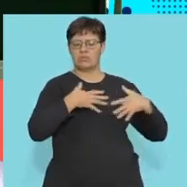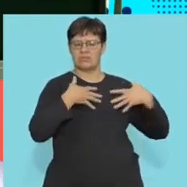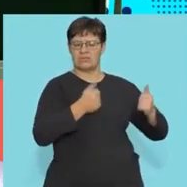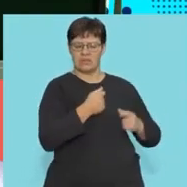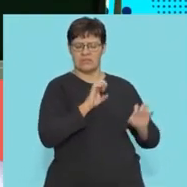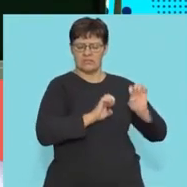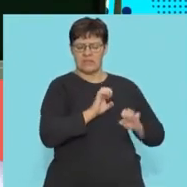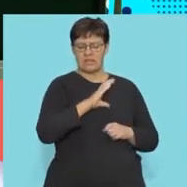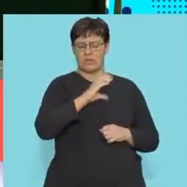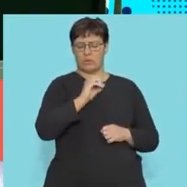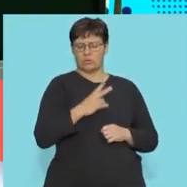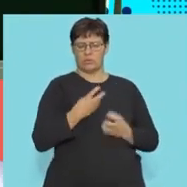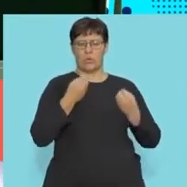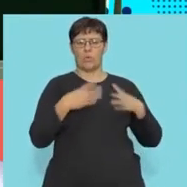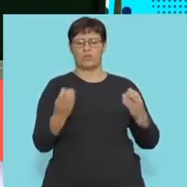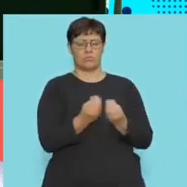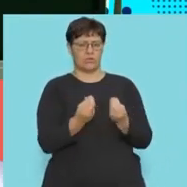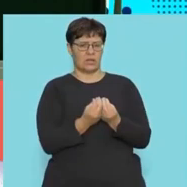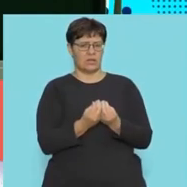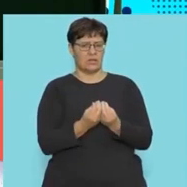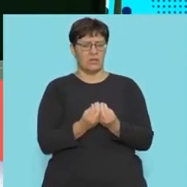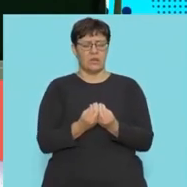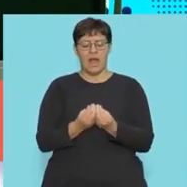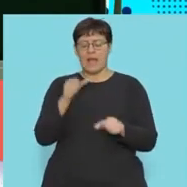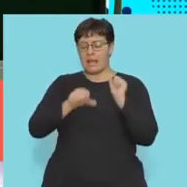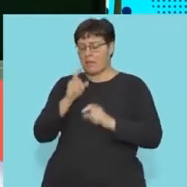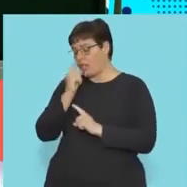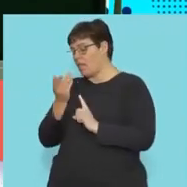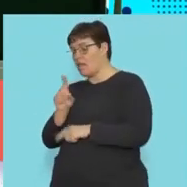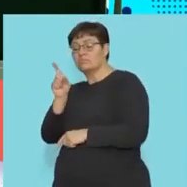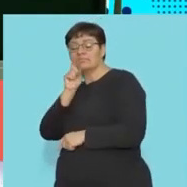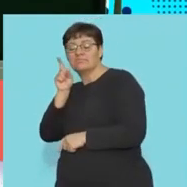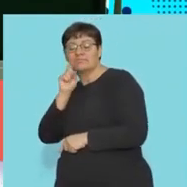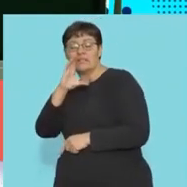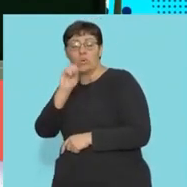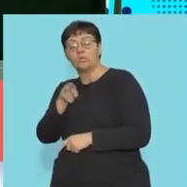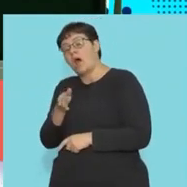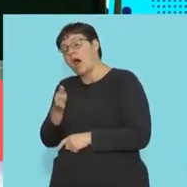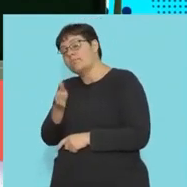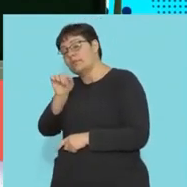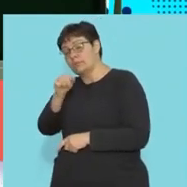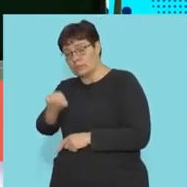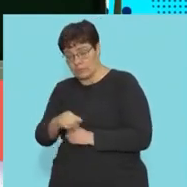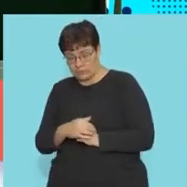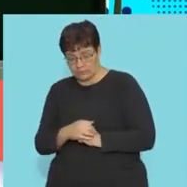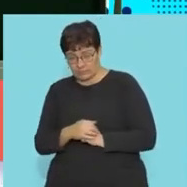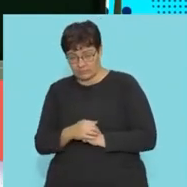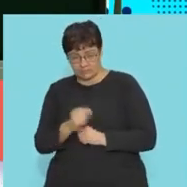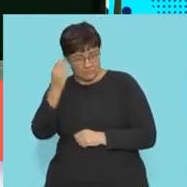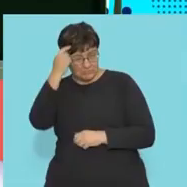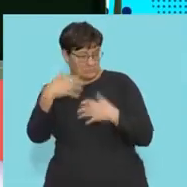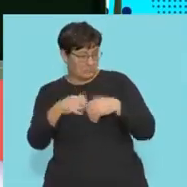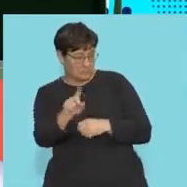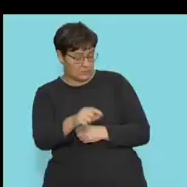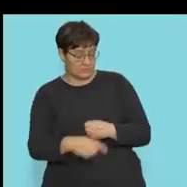dioxide as a waste product. What is the chemical reagent used to test for the presence of carbon dioxide? I'll give you a moment to think